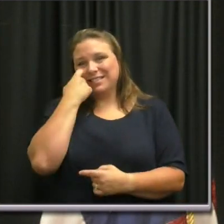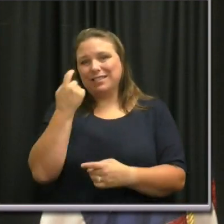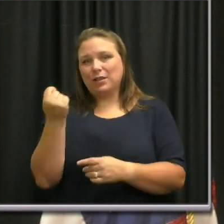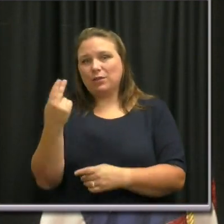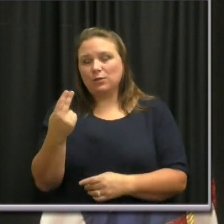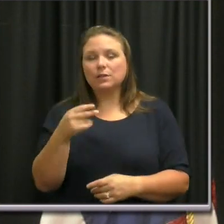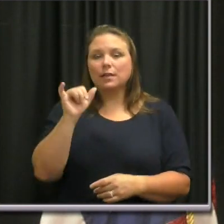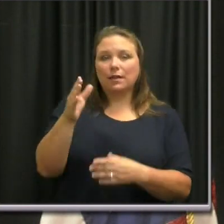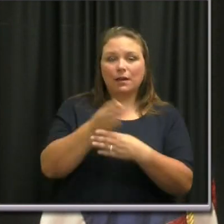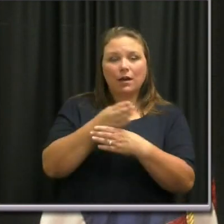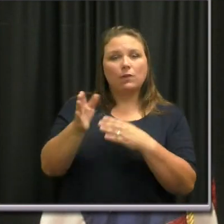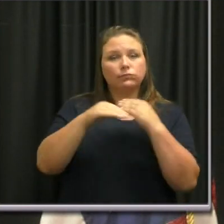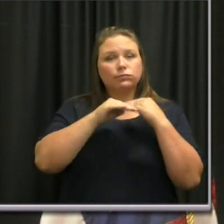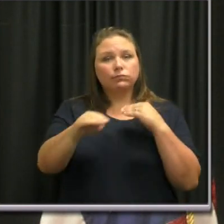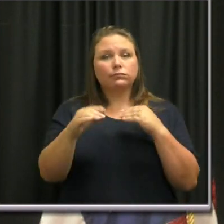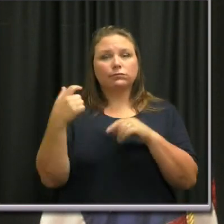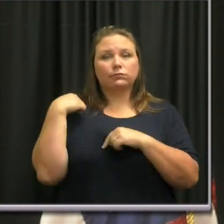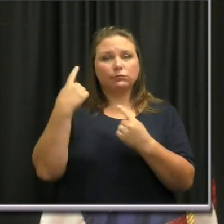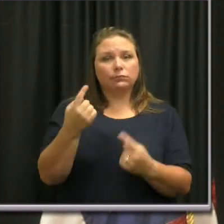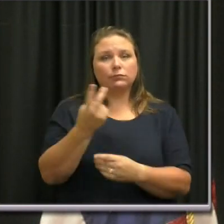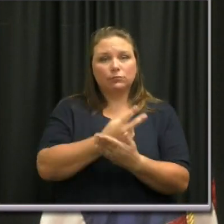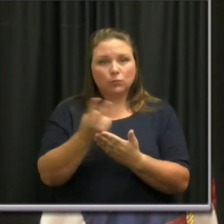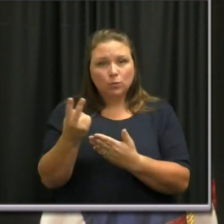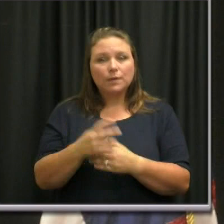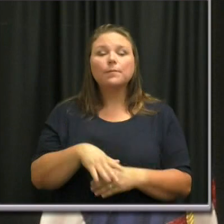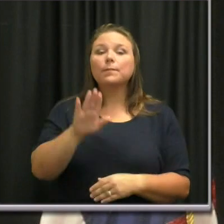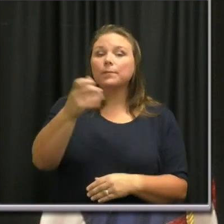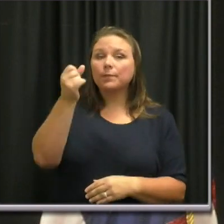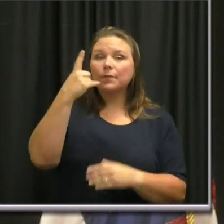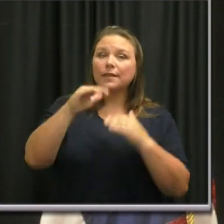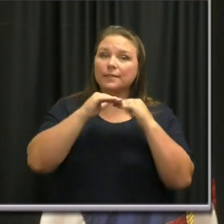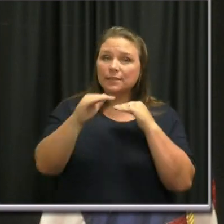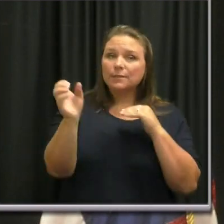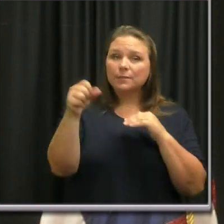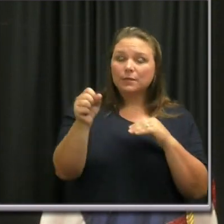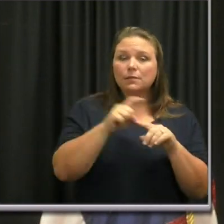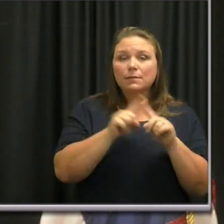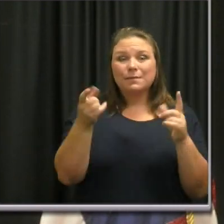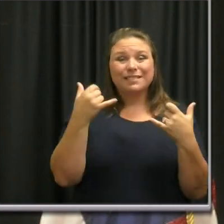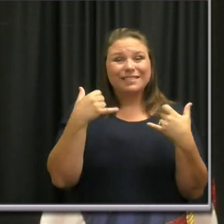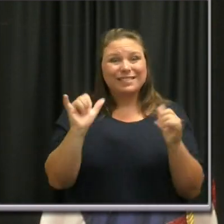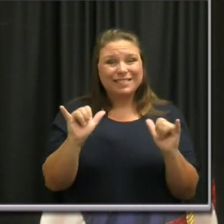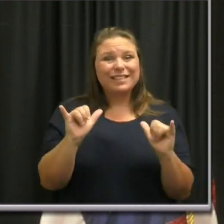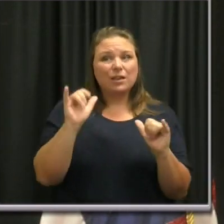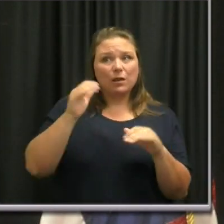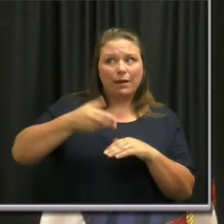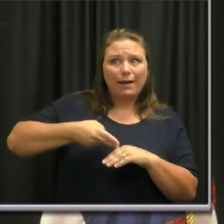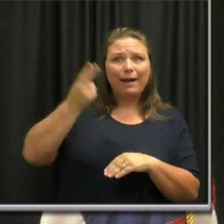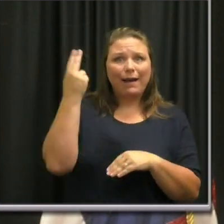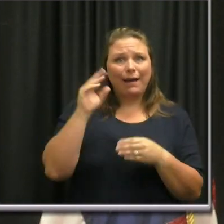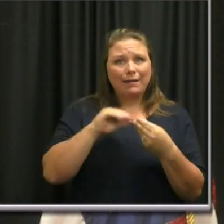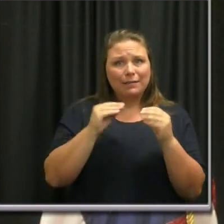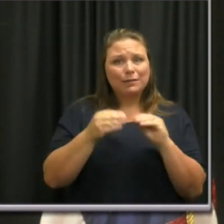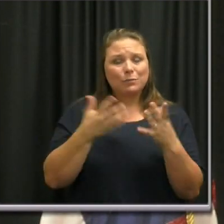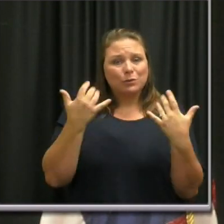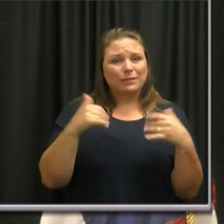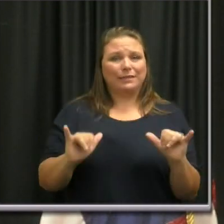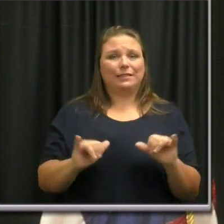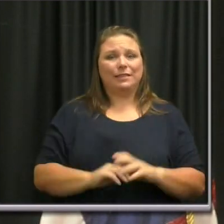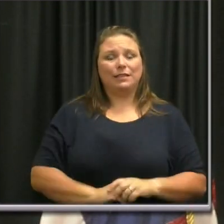stabilized over the past two weeks. Now while it is stable, this is still a very high new number of cases.